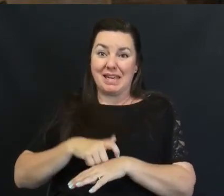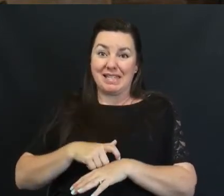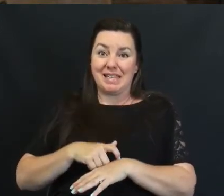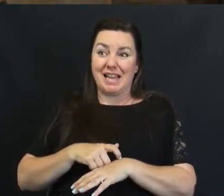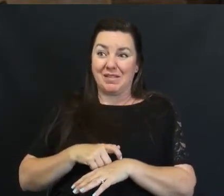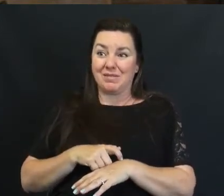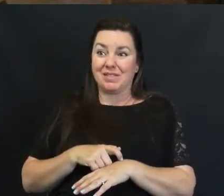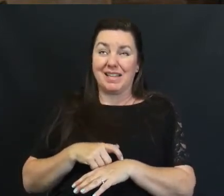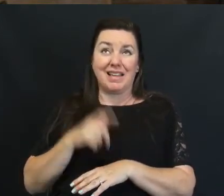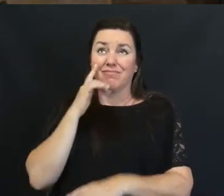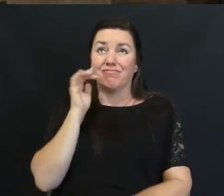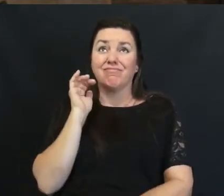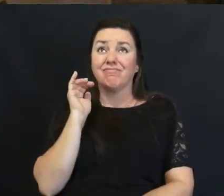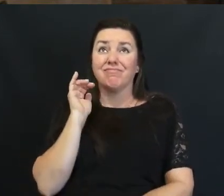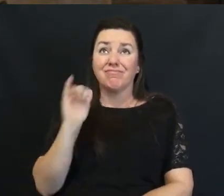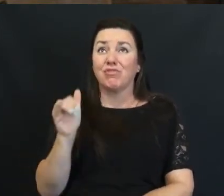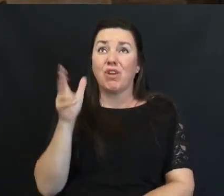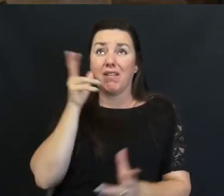to infinity